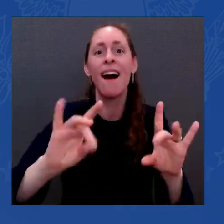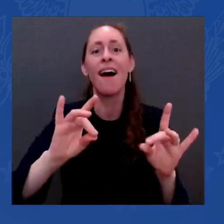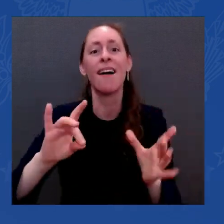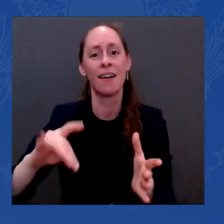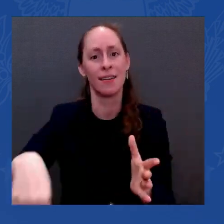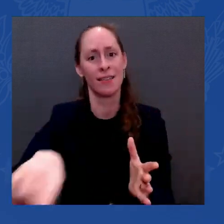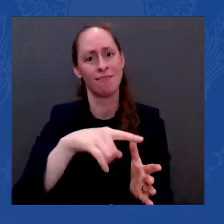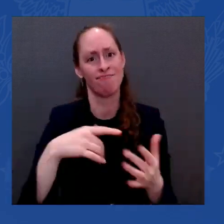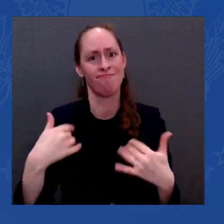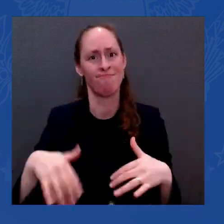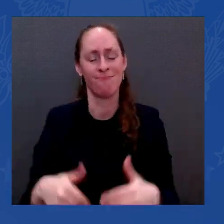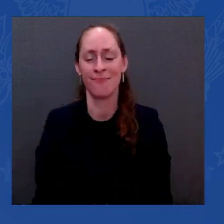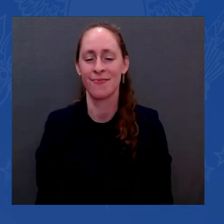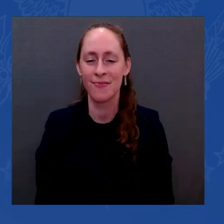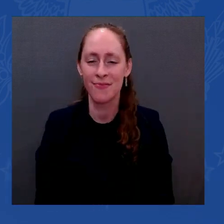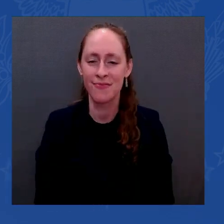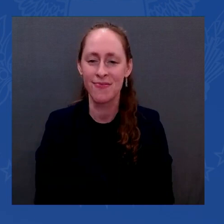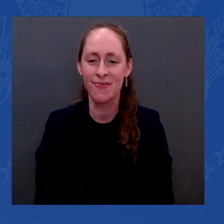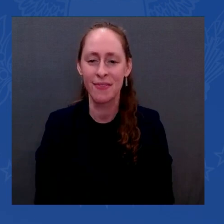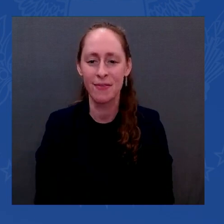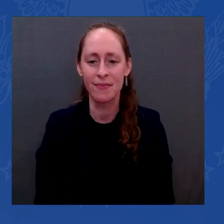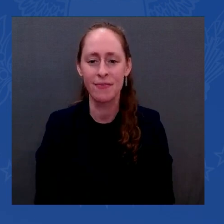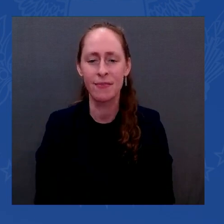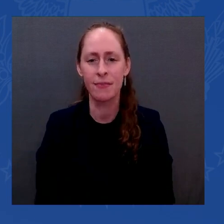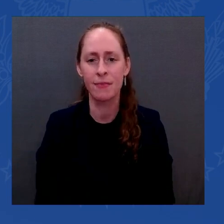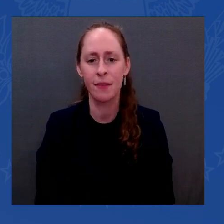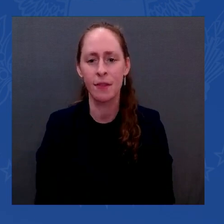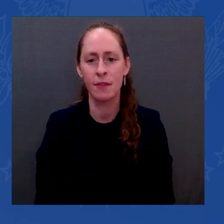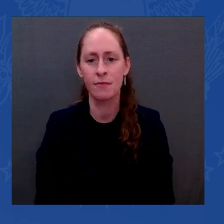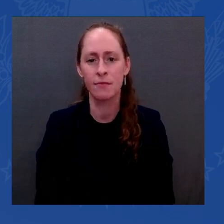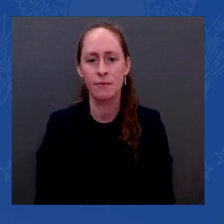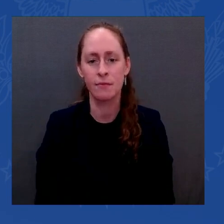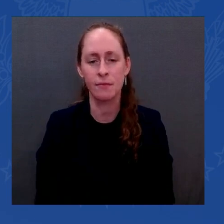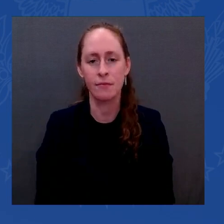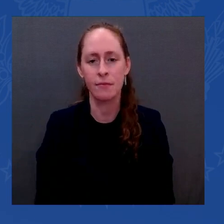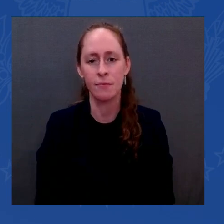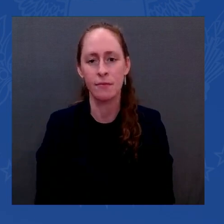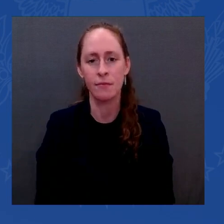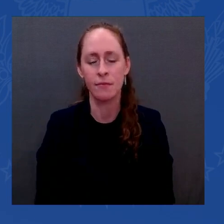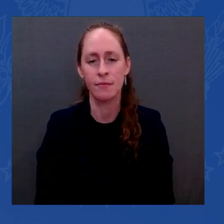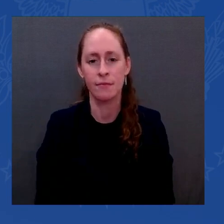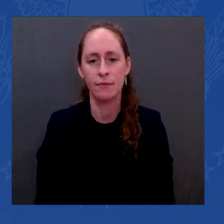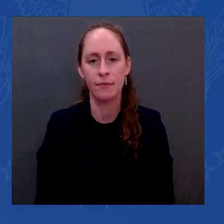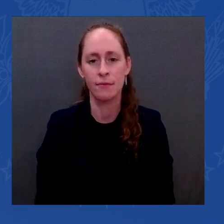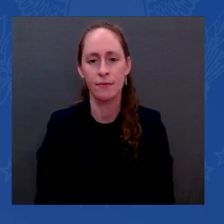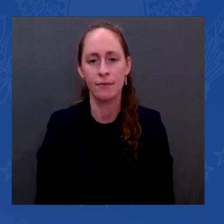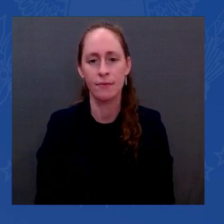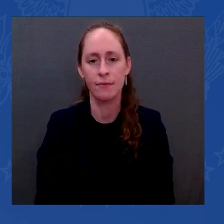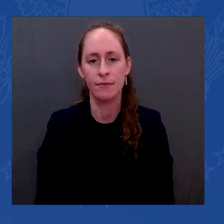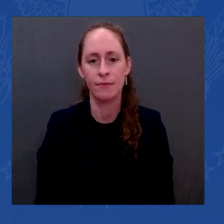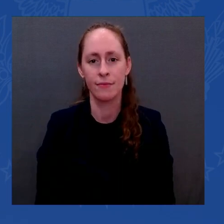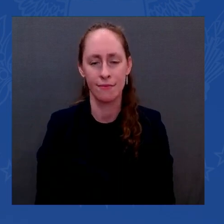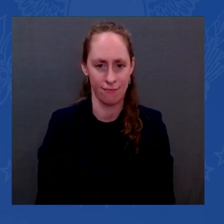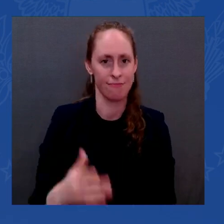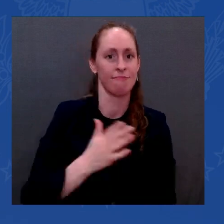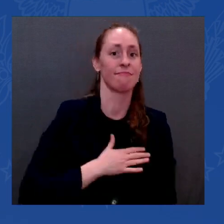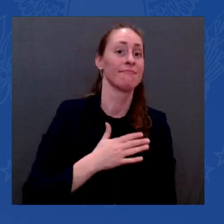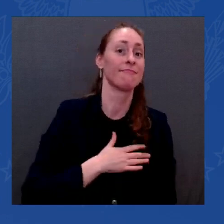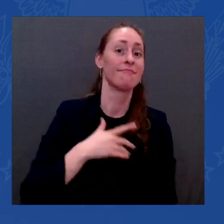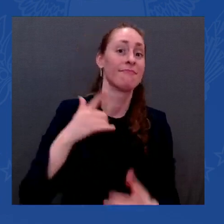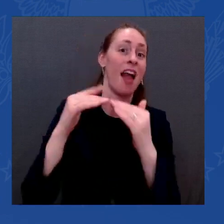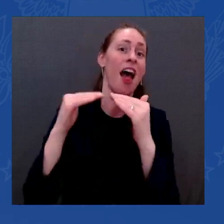she pointed out to me that by 2025 we're going to be producing 500